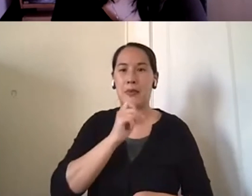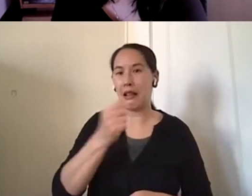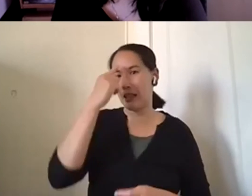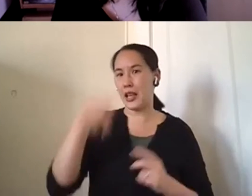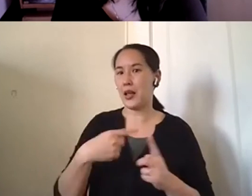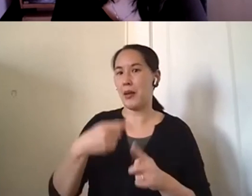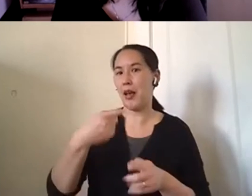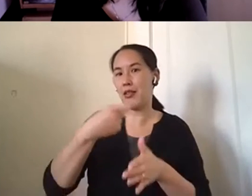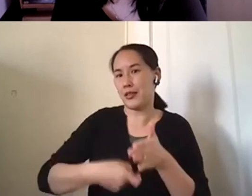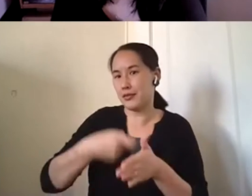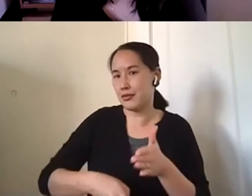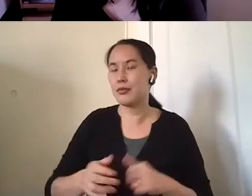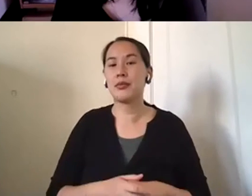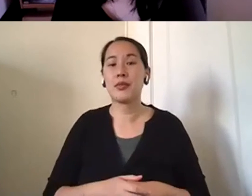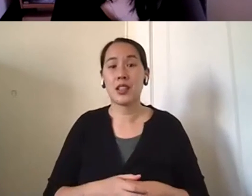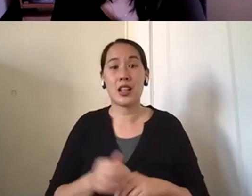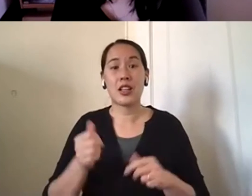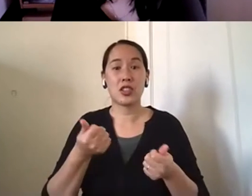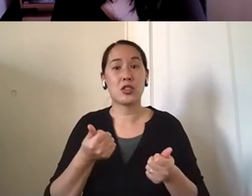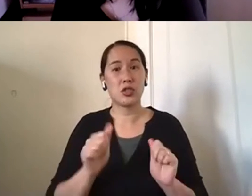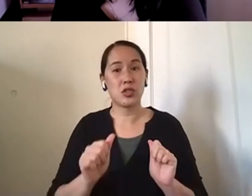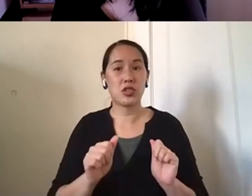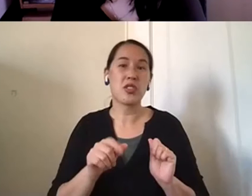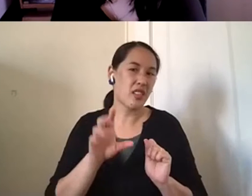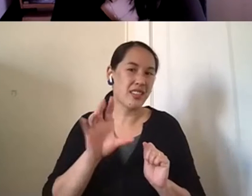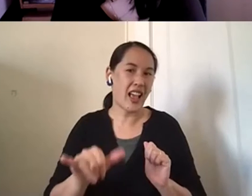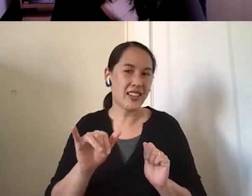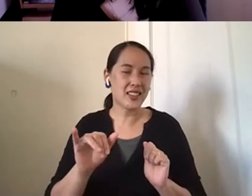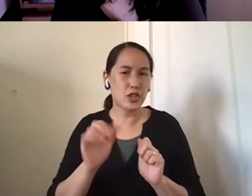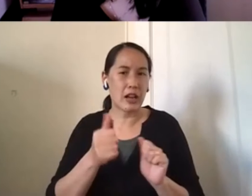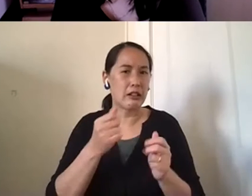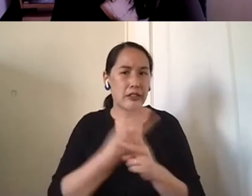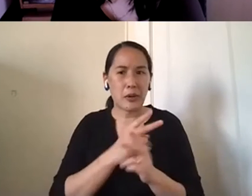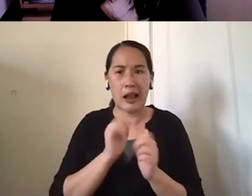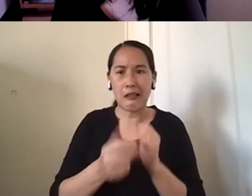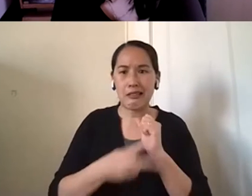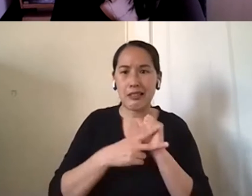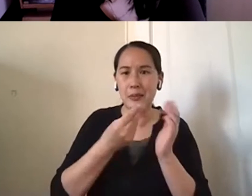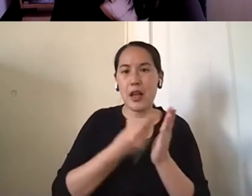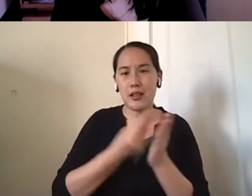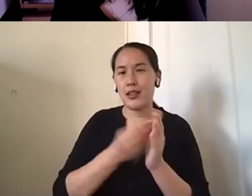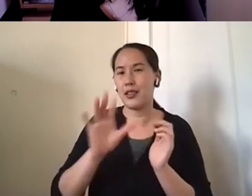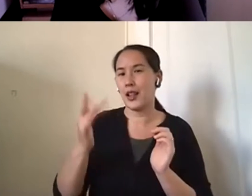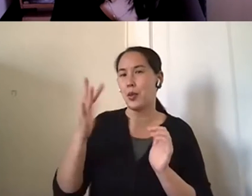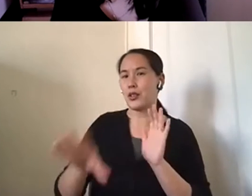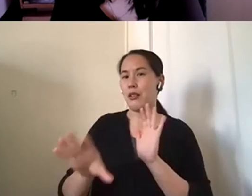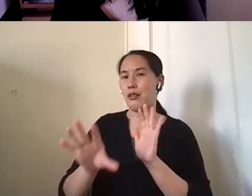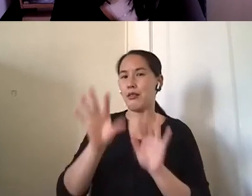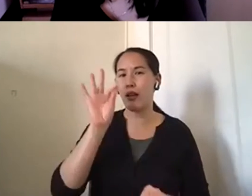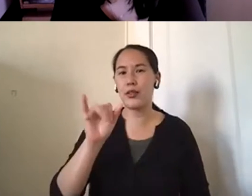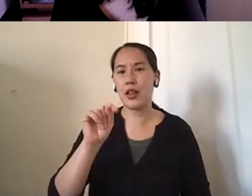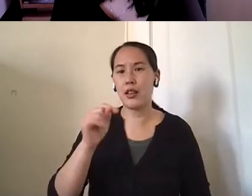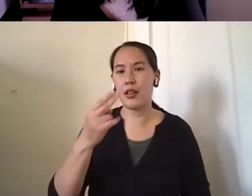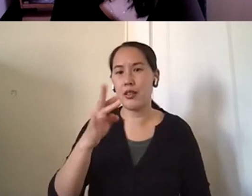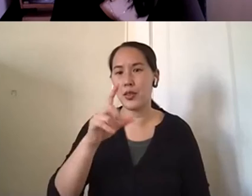down where, where she could. So she did discover this hospice thrift store and that was a great way to get, um, I think she got shower chairs through